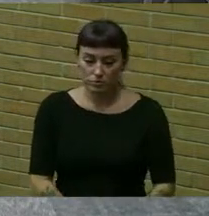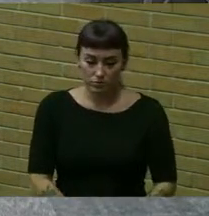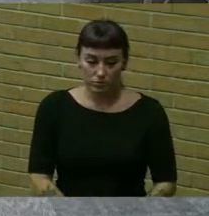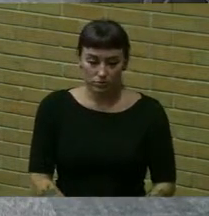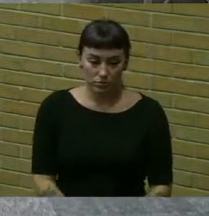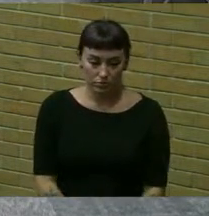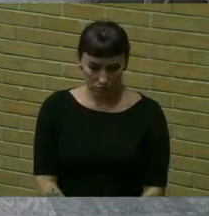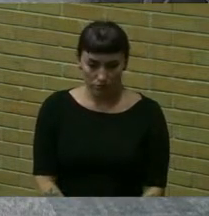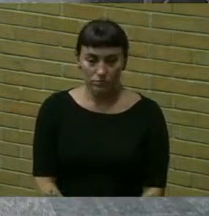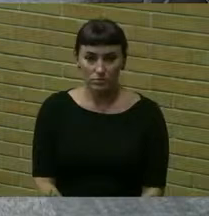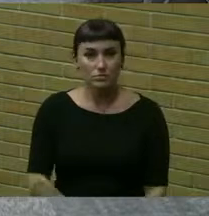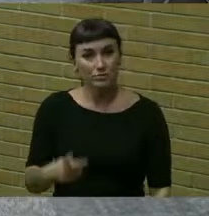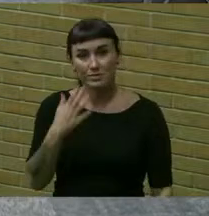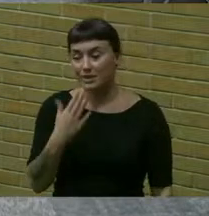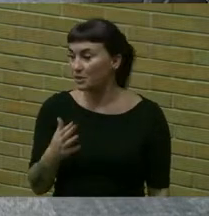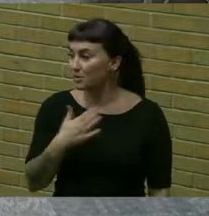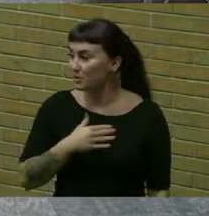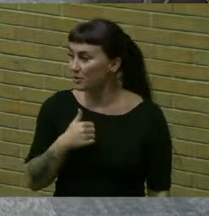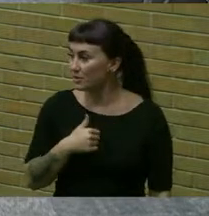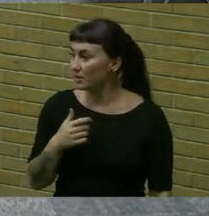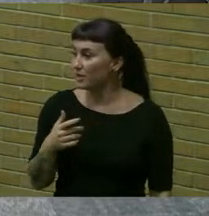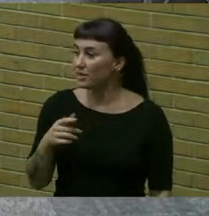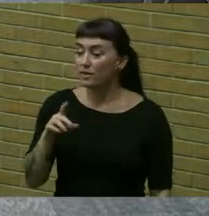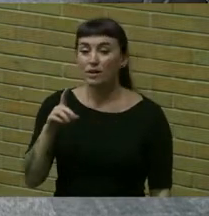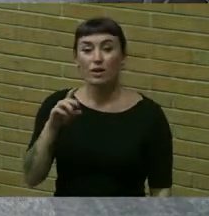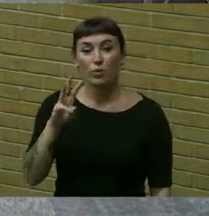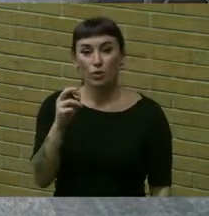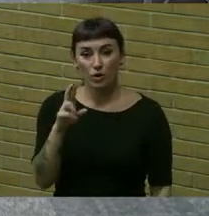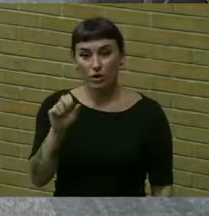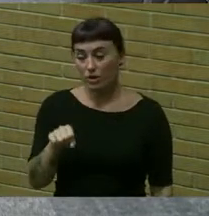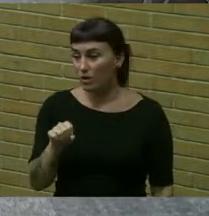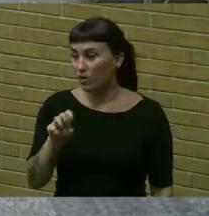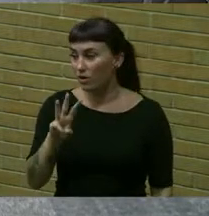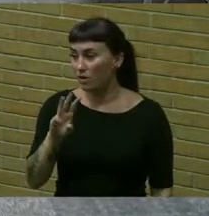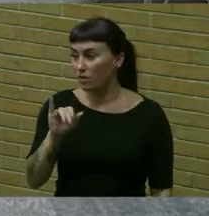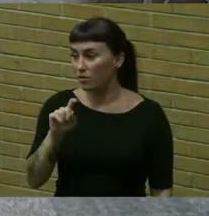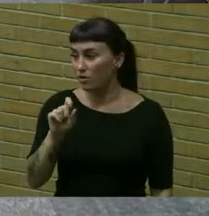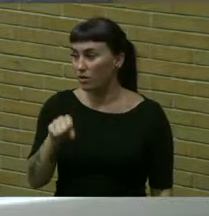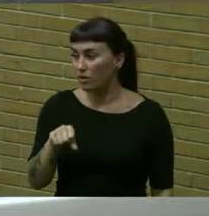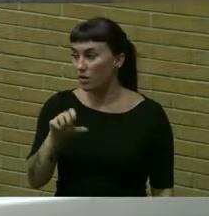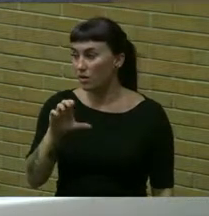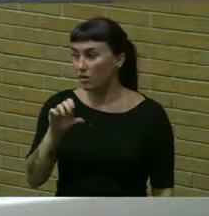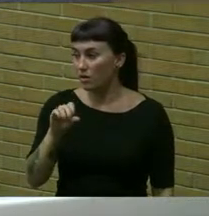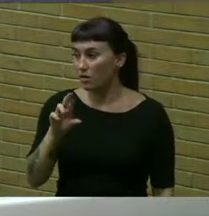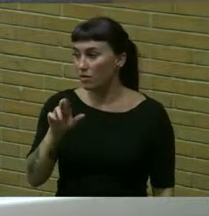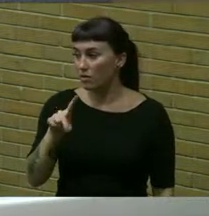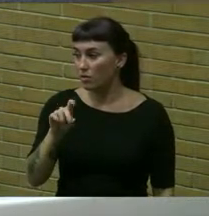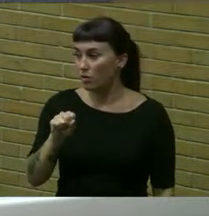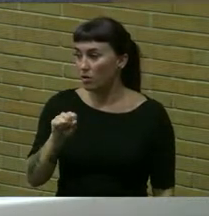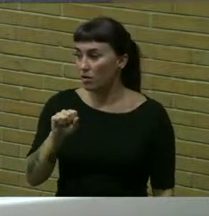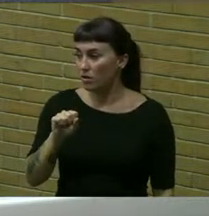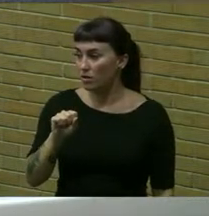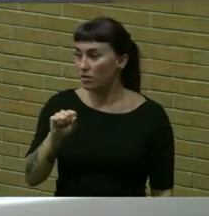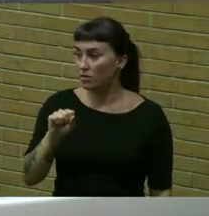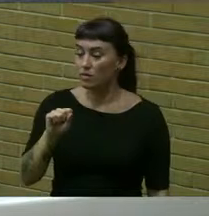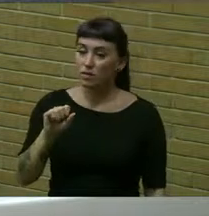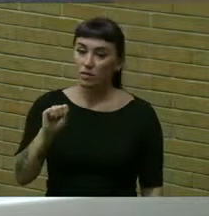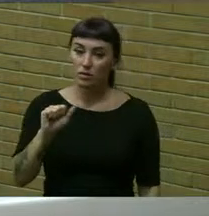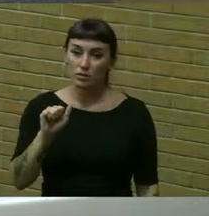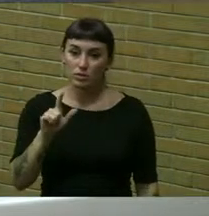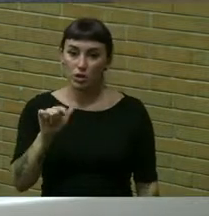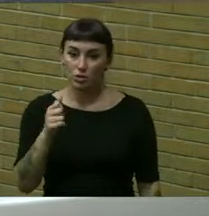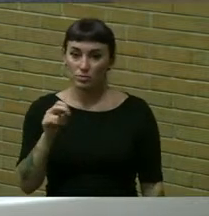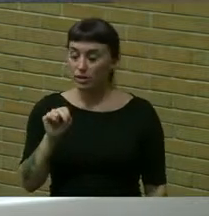okay thank you sorry dan council member werner aye council member will aye council member carrado aye council member